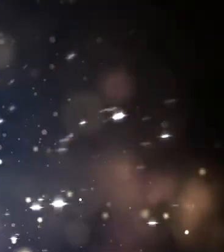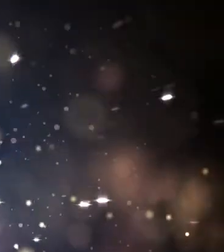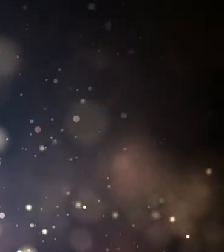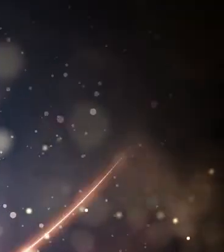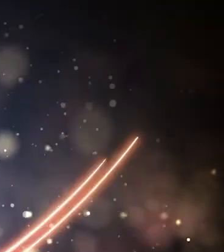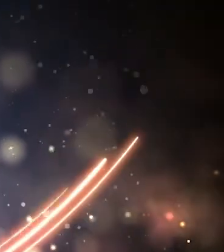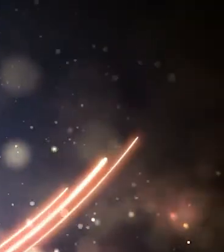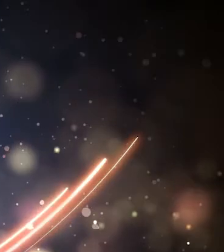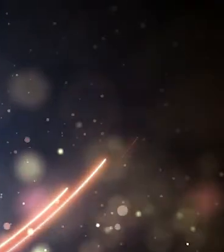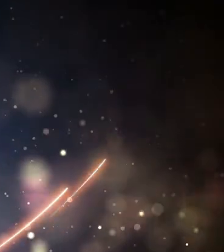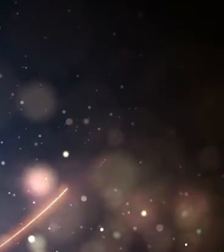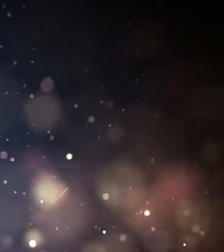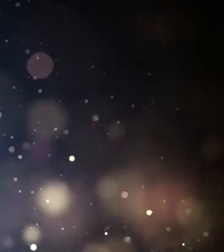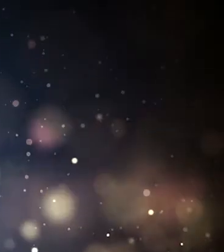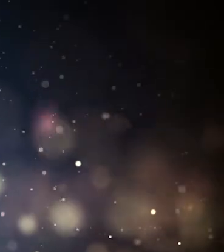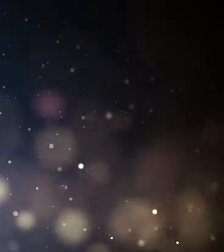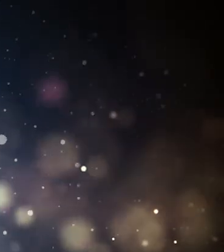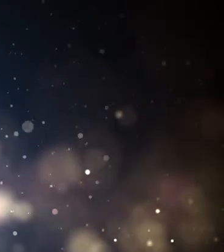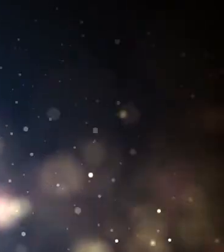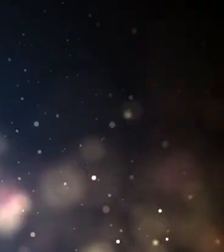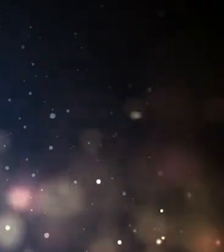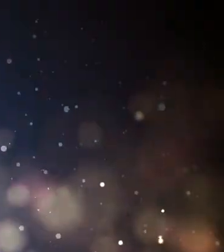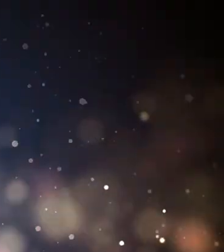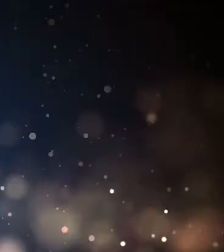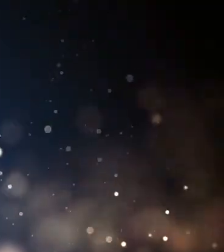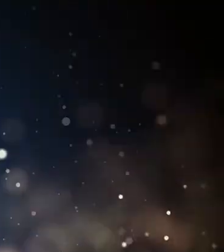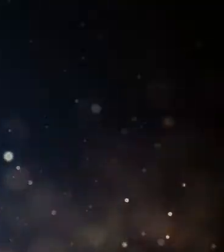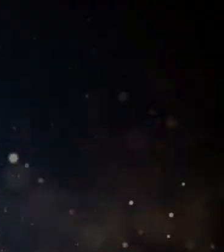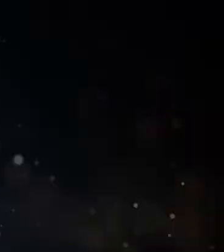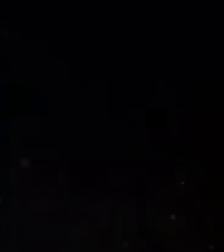take yourself,